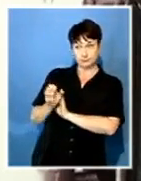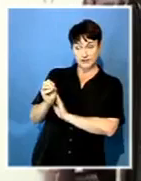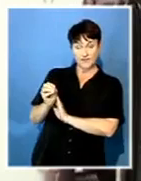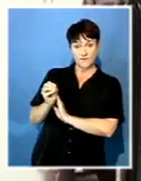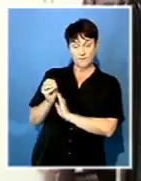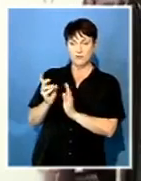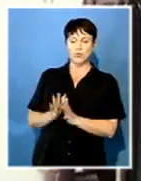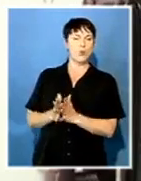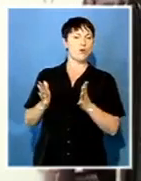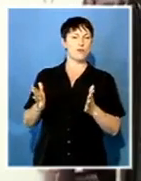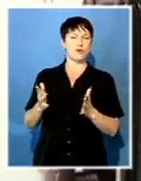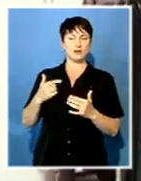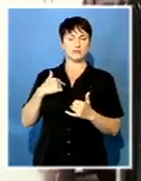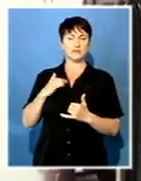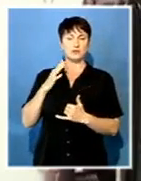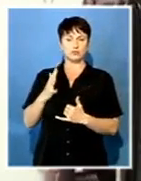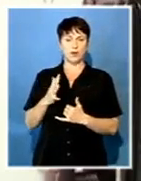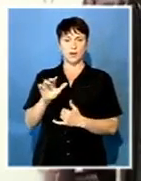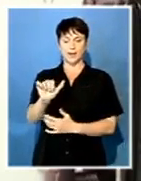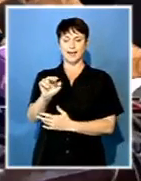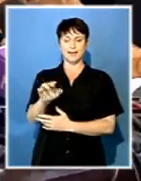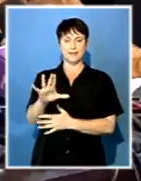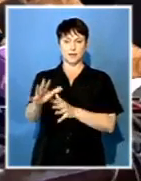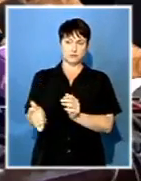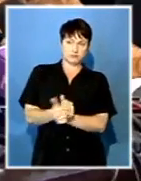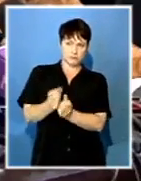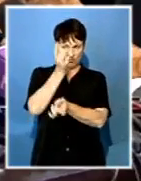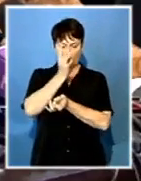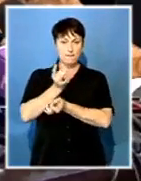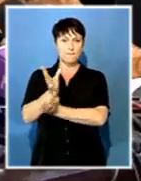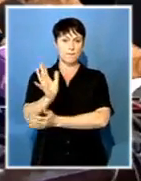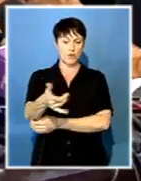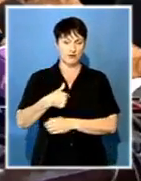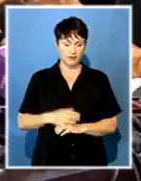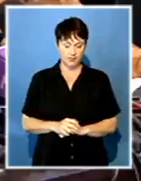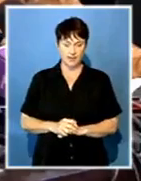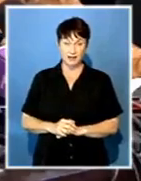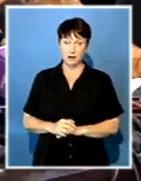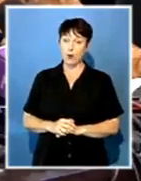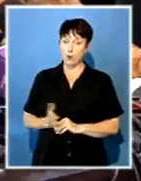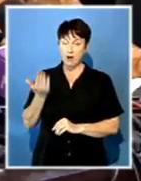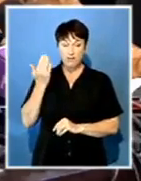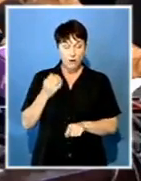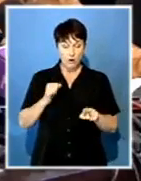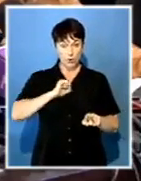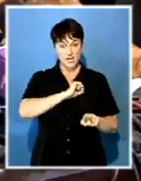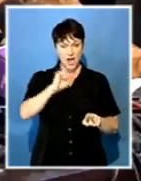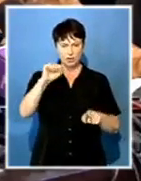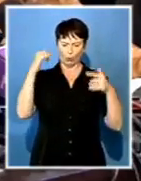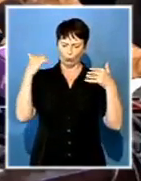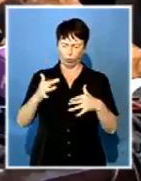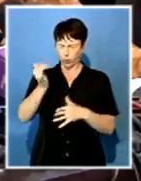be communicating the decision to our ally in the ANC. From one of his most vociferous supporters,